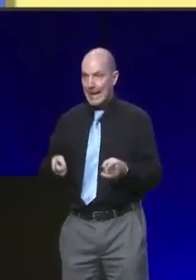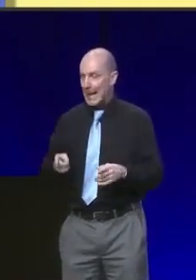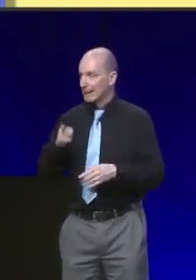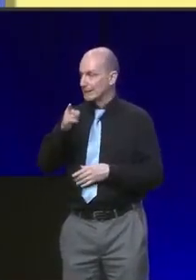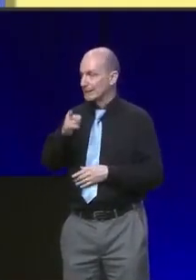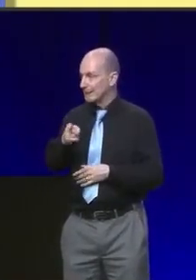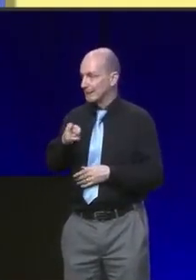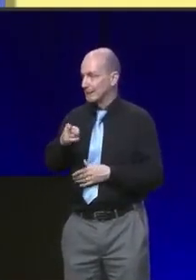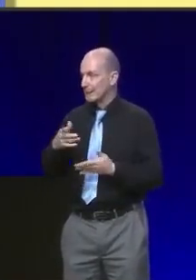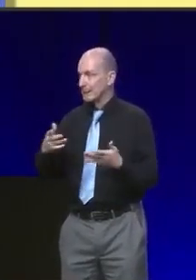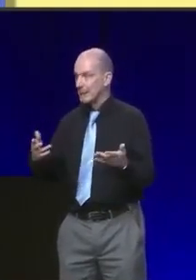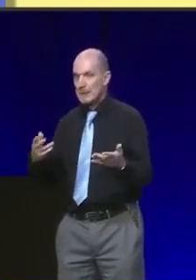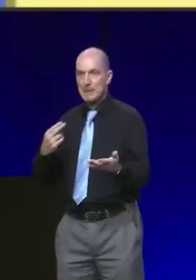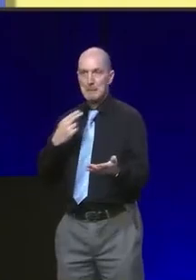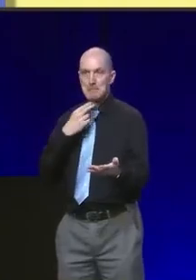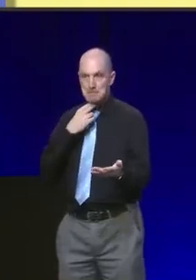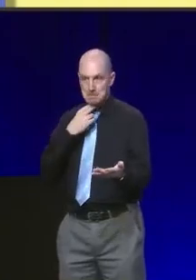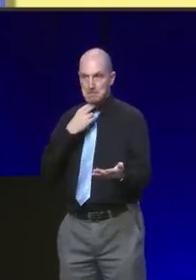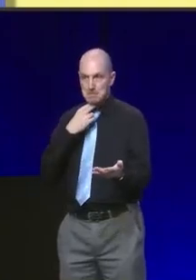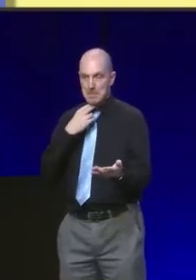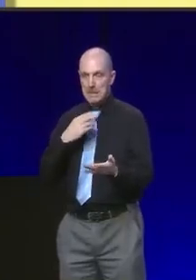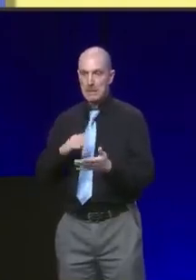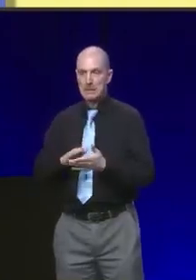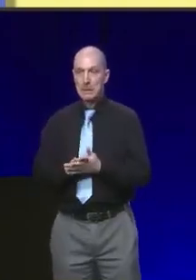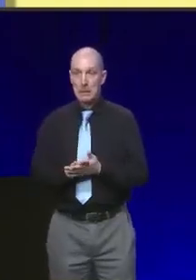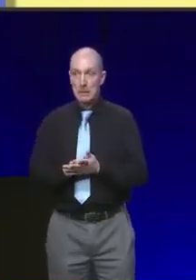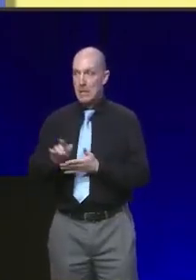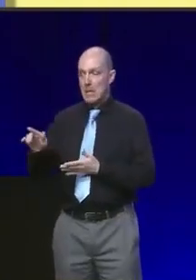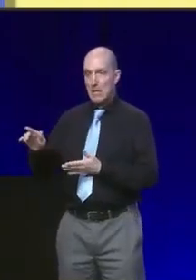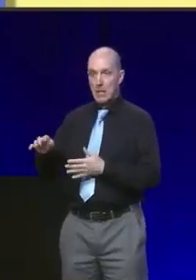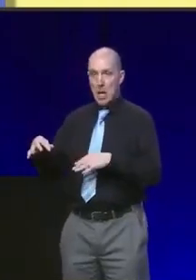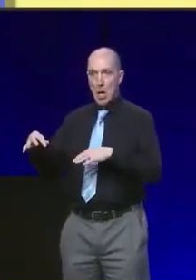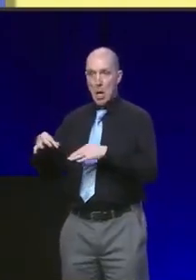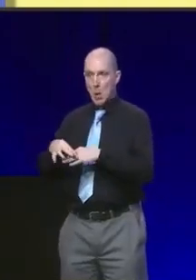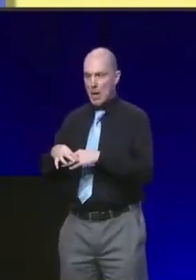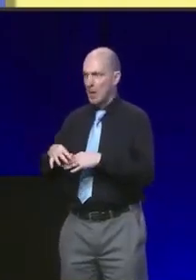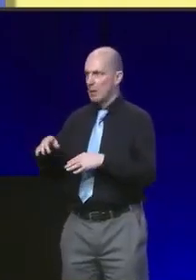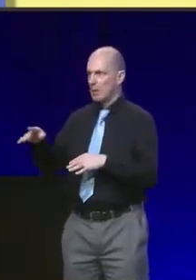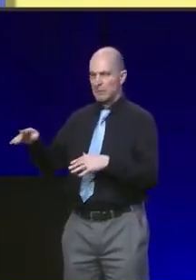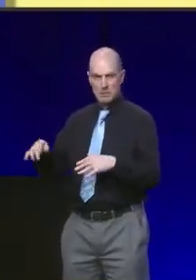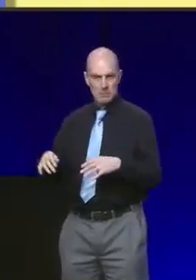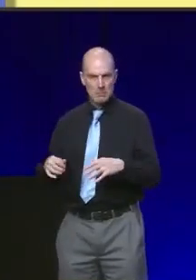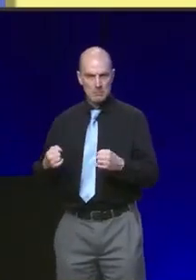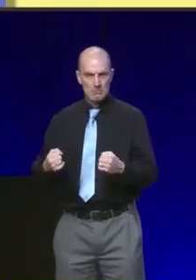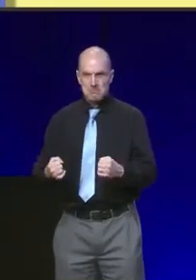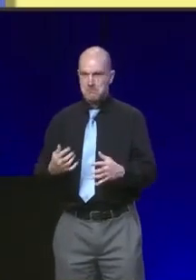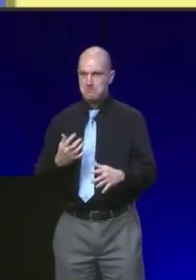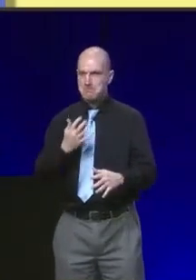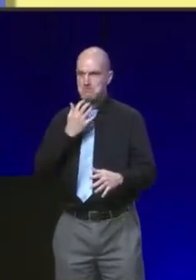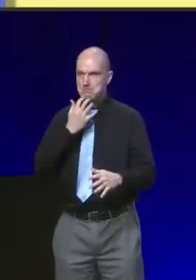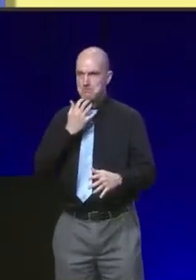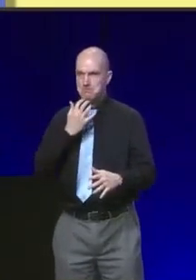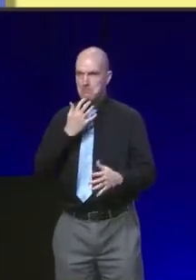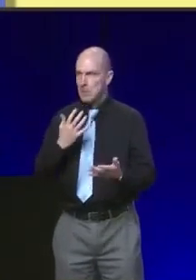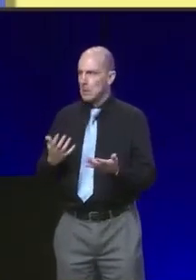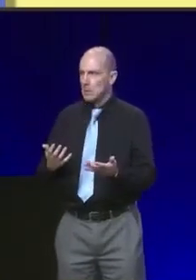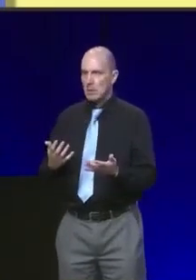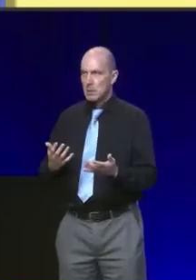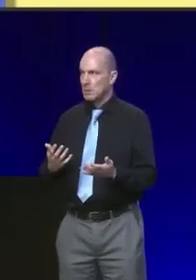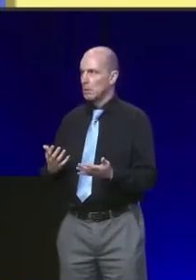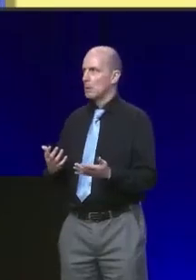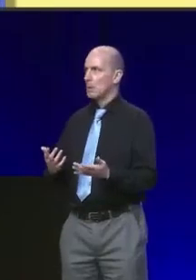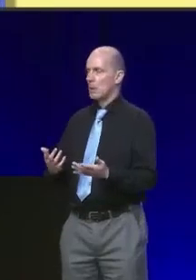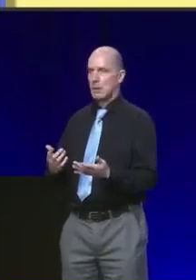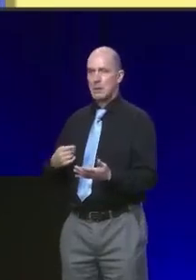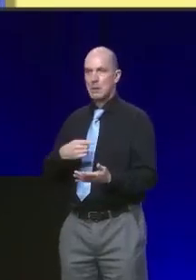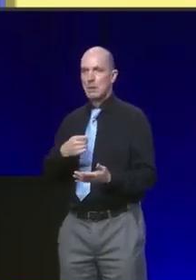but despite all of that Elizabeth remains determined that her condition should not stop her and those around